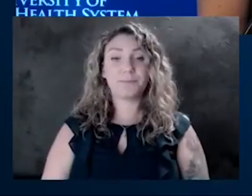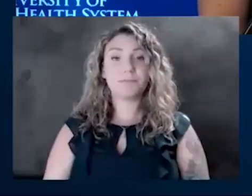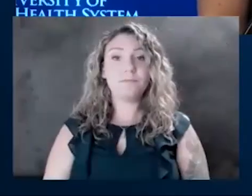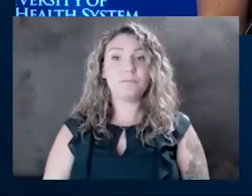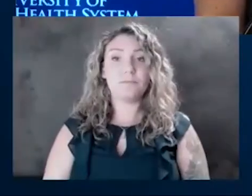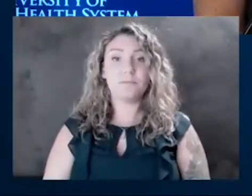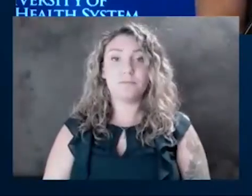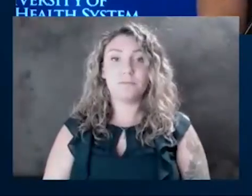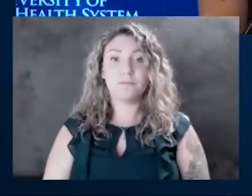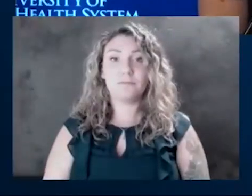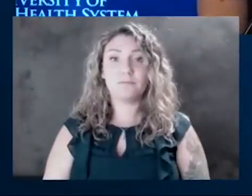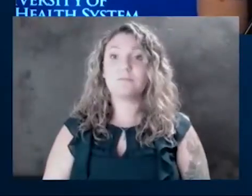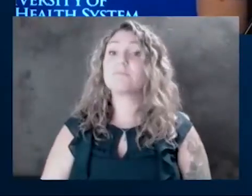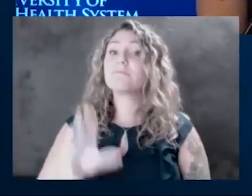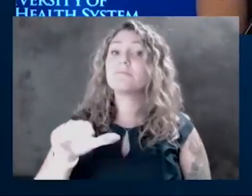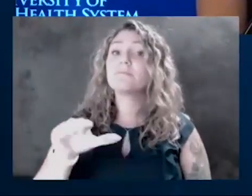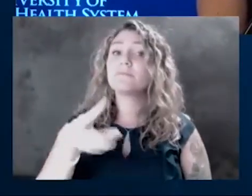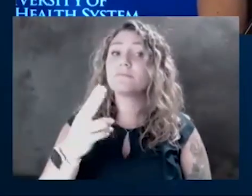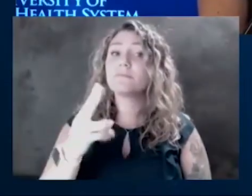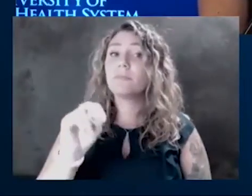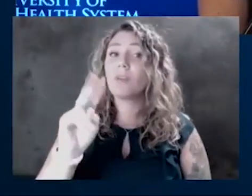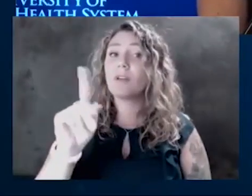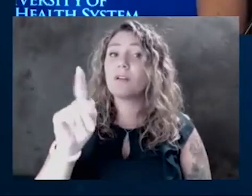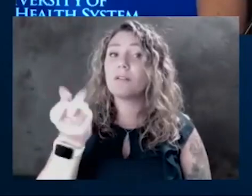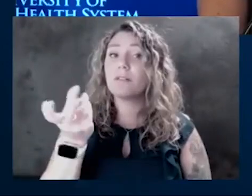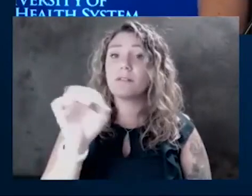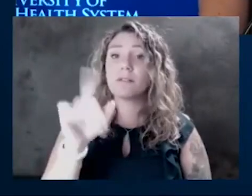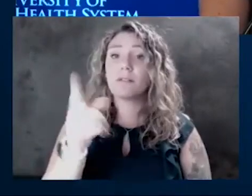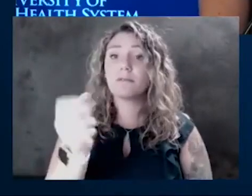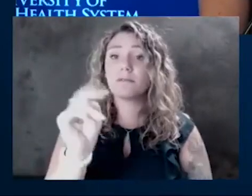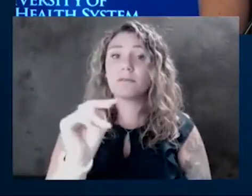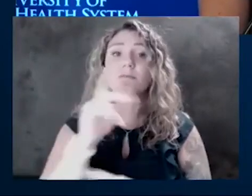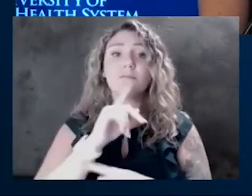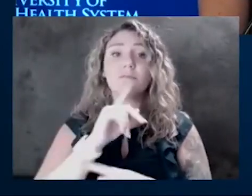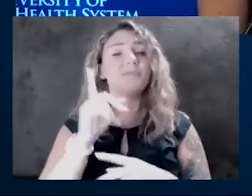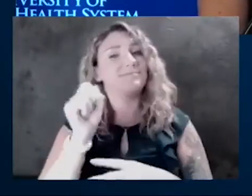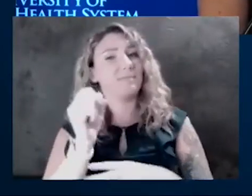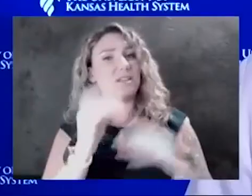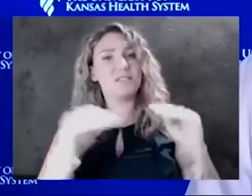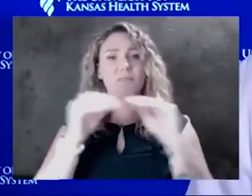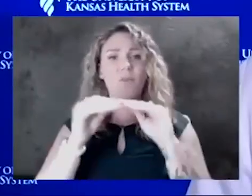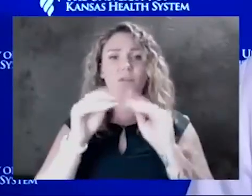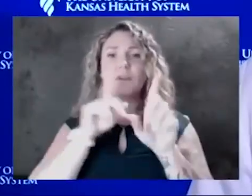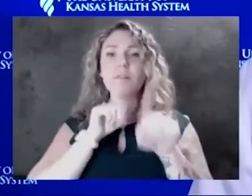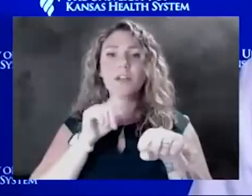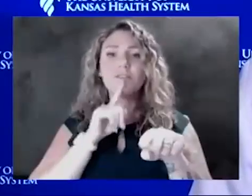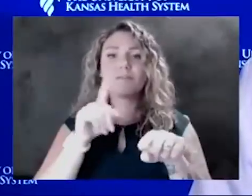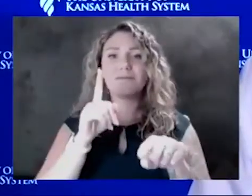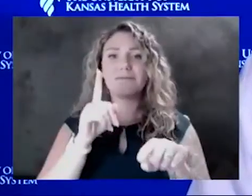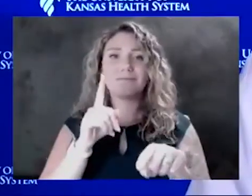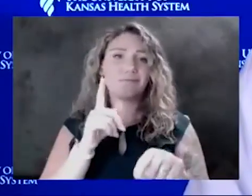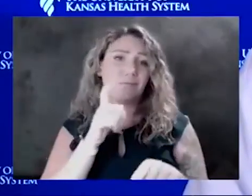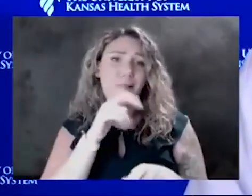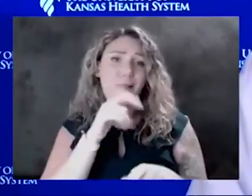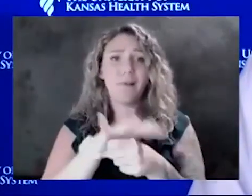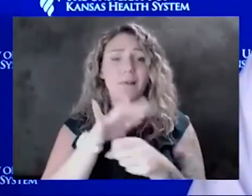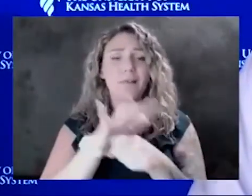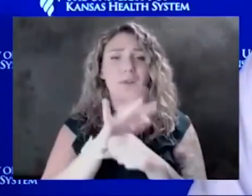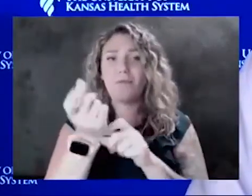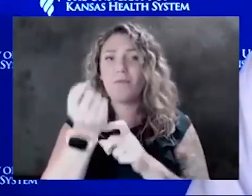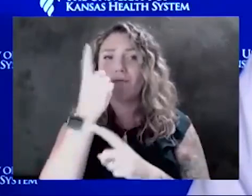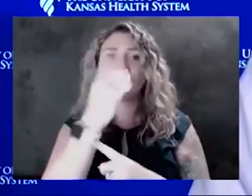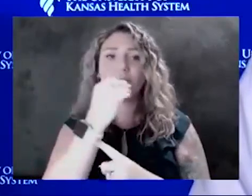Dr. Hawkinson? Yeah, I mean, I think it's more of just an answer of just a lack of understanding and knowledge about